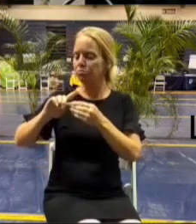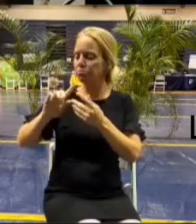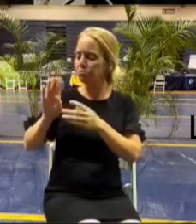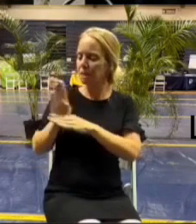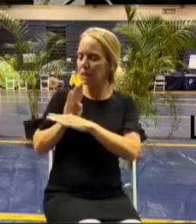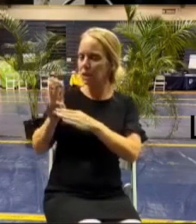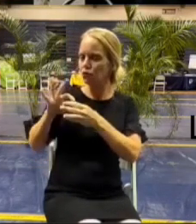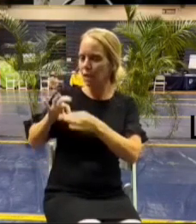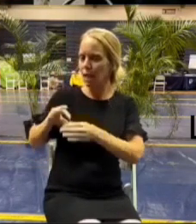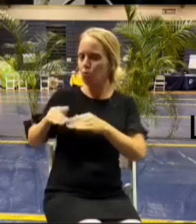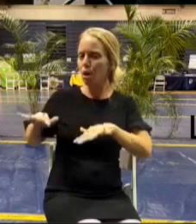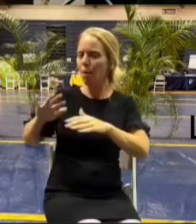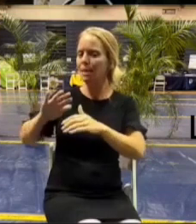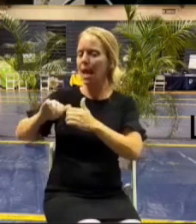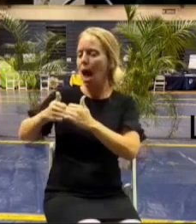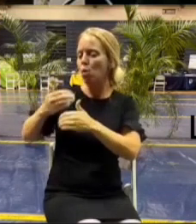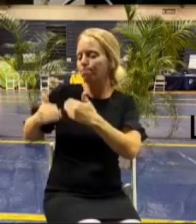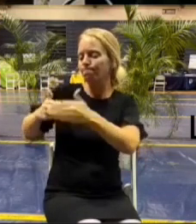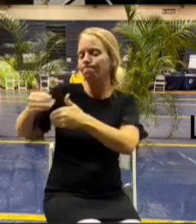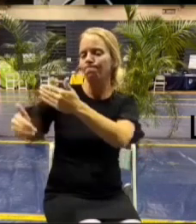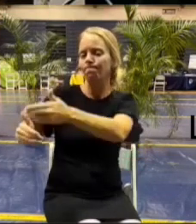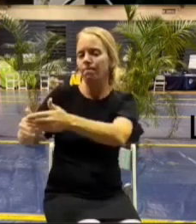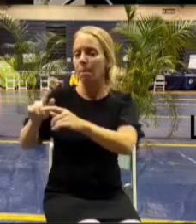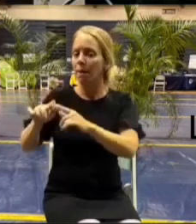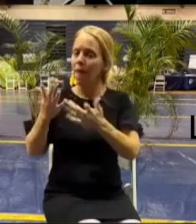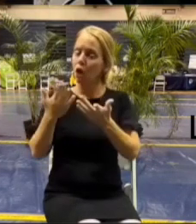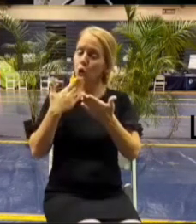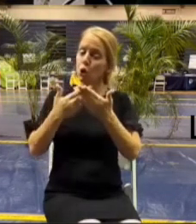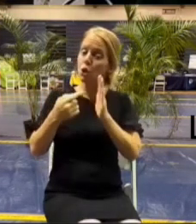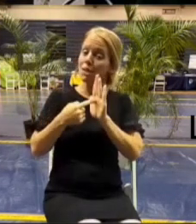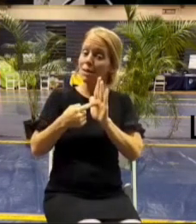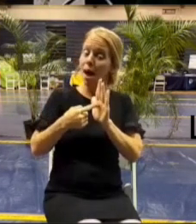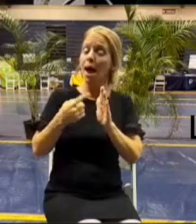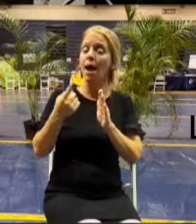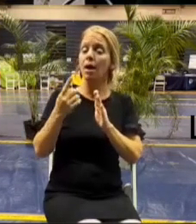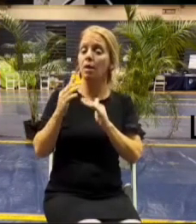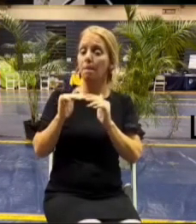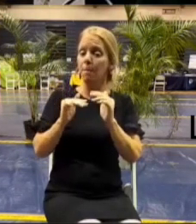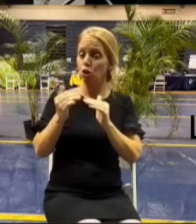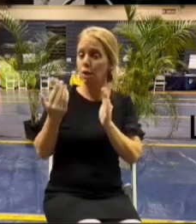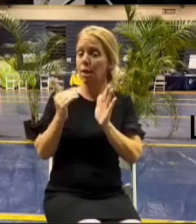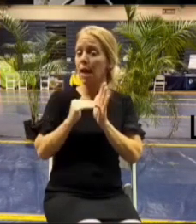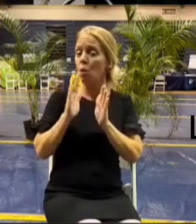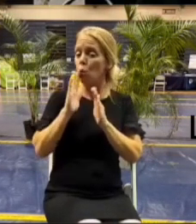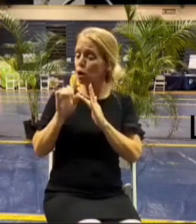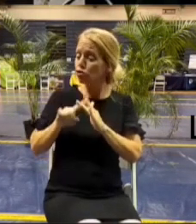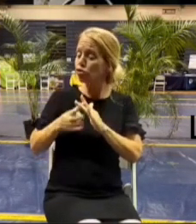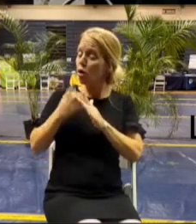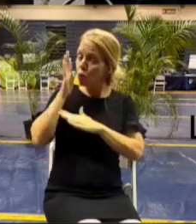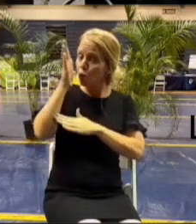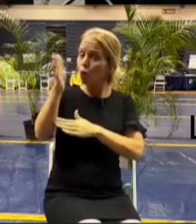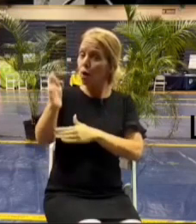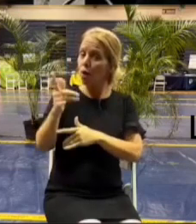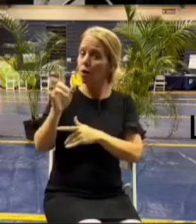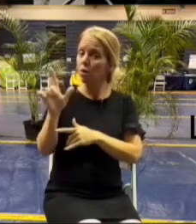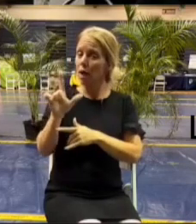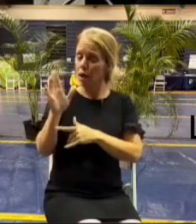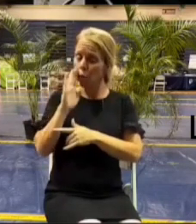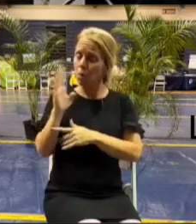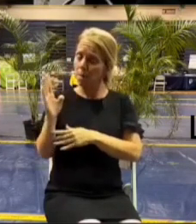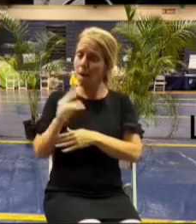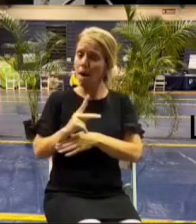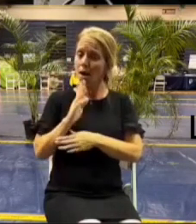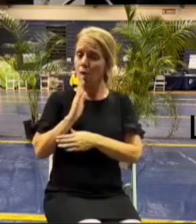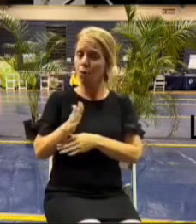properties but again that's a that's another great sign that that rebuilding will start and you'll have your your lahaina back uh